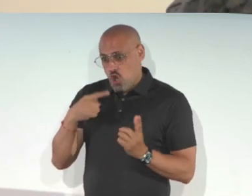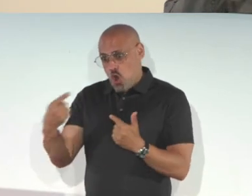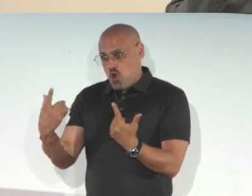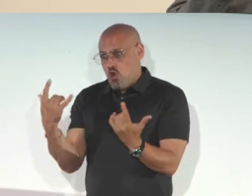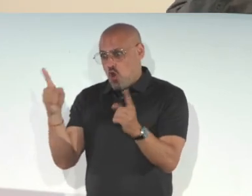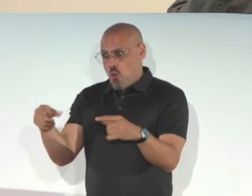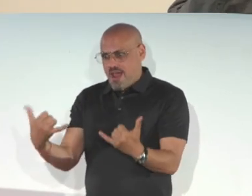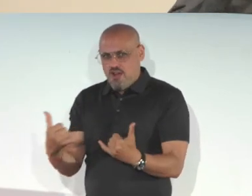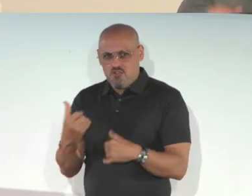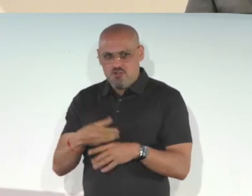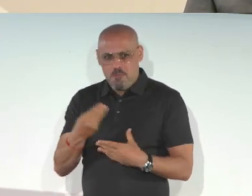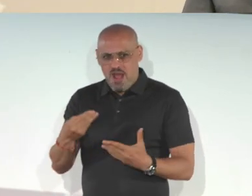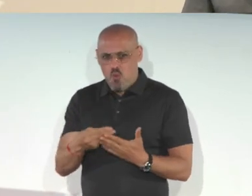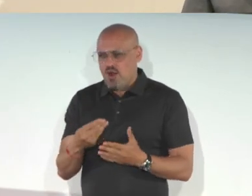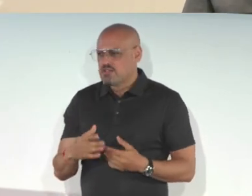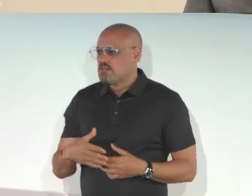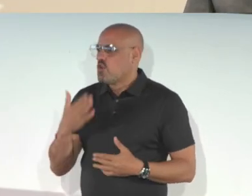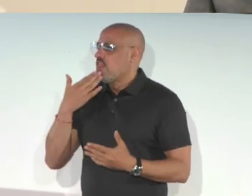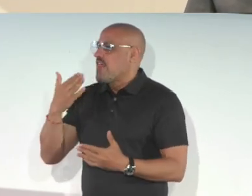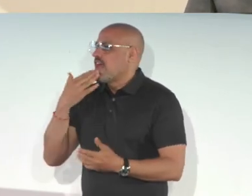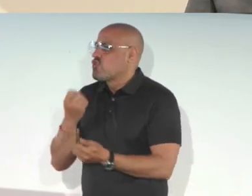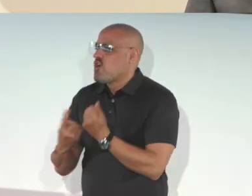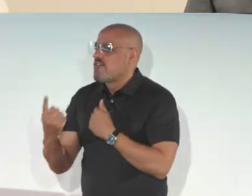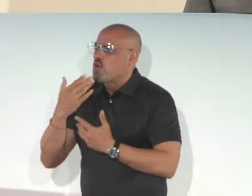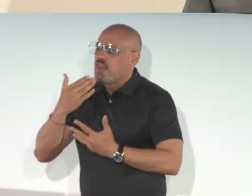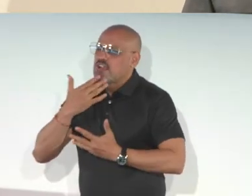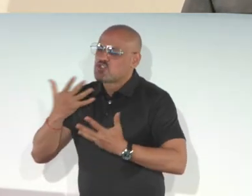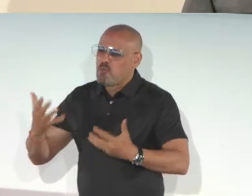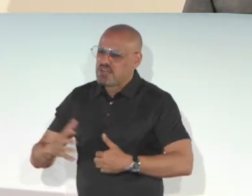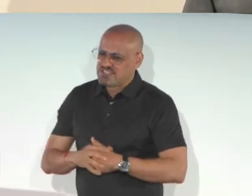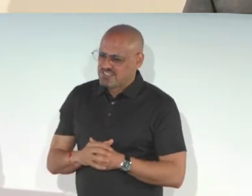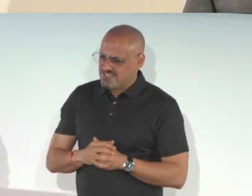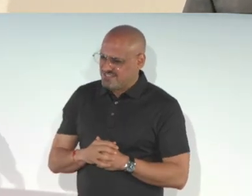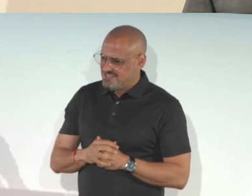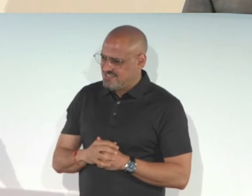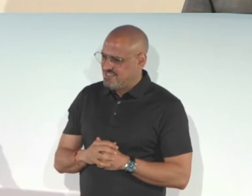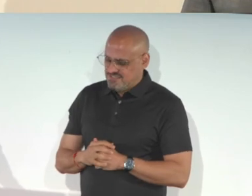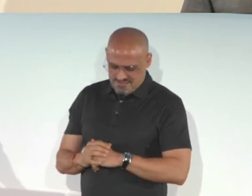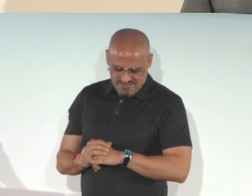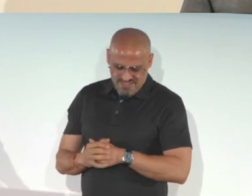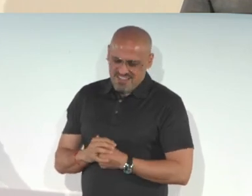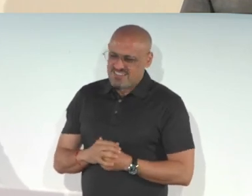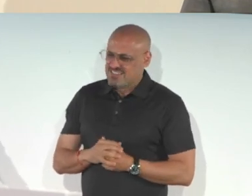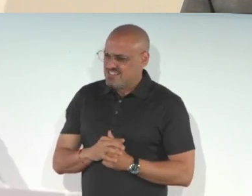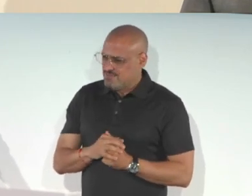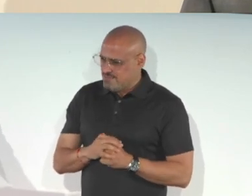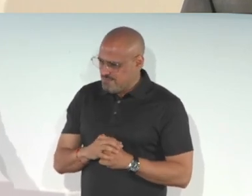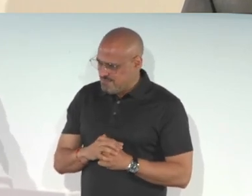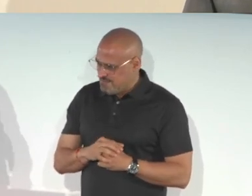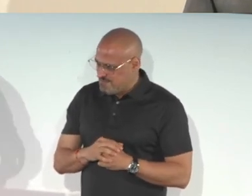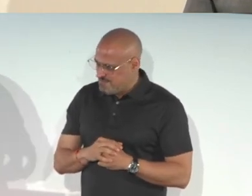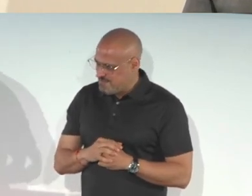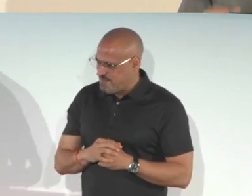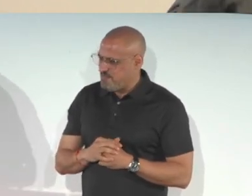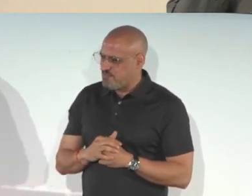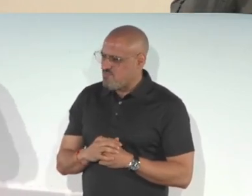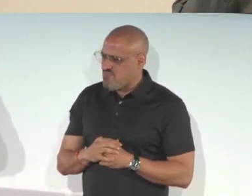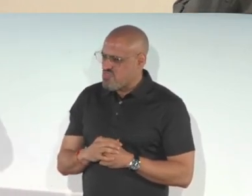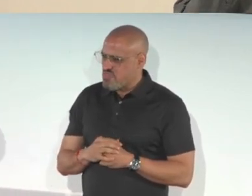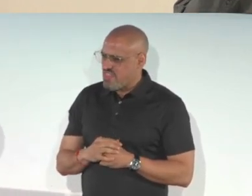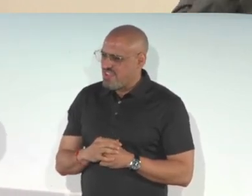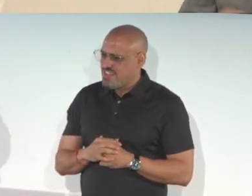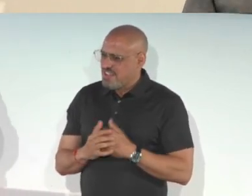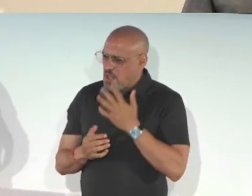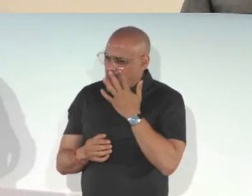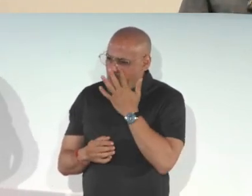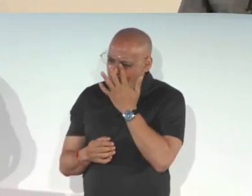I'm guessing that they have already thought of that. I guess into that will be that what will be happening. So thank you everybody. Thank you